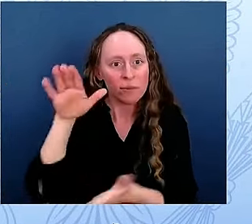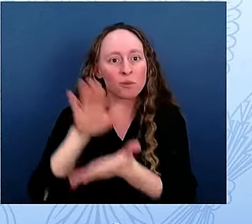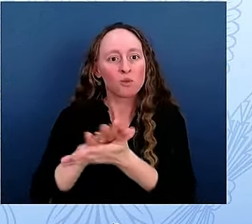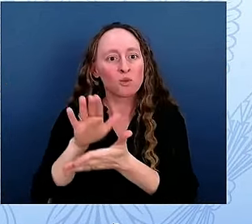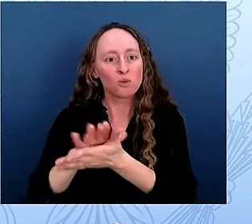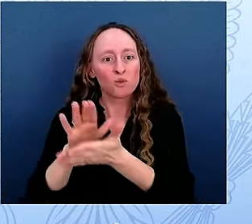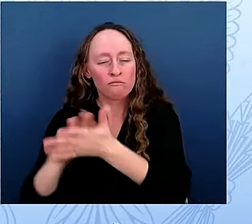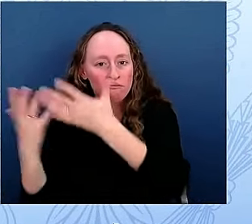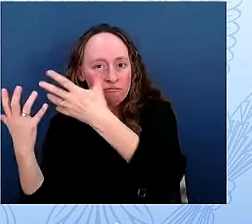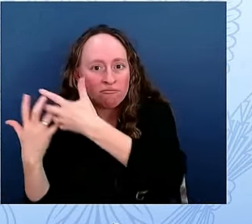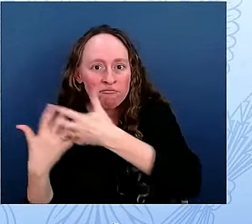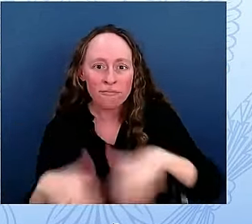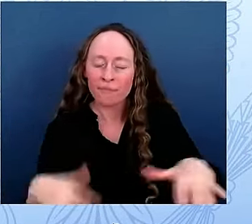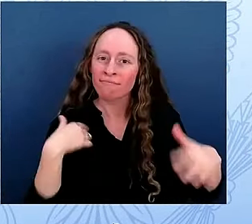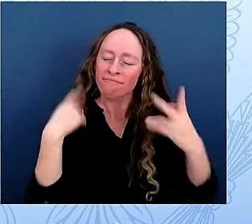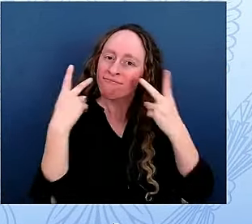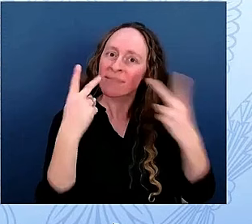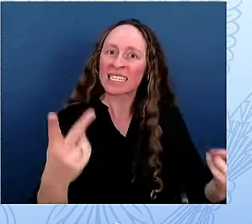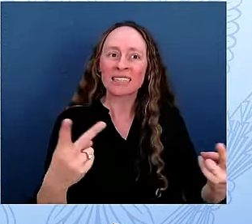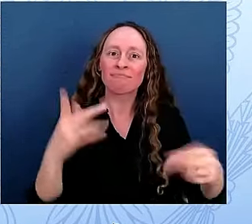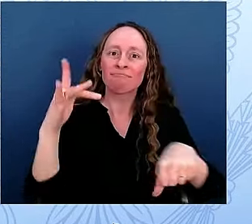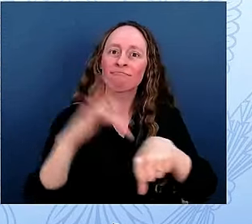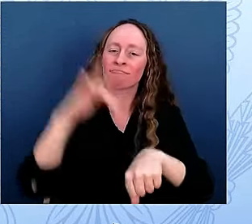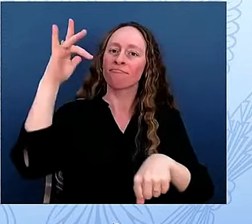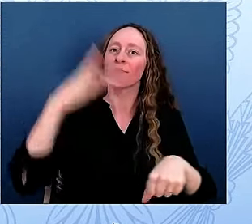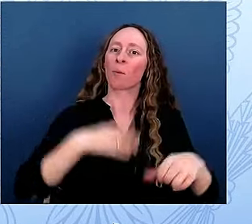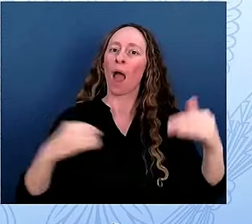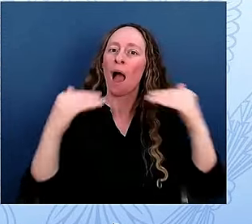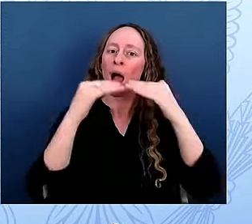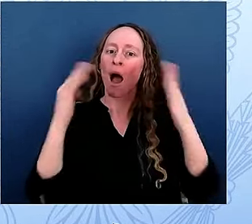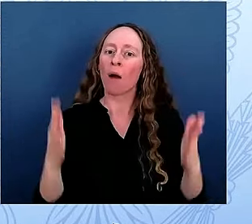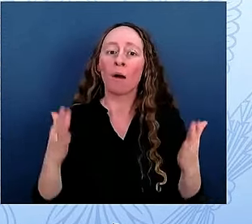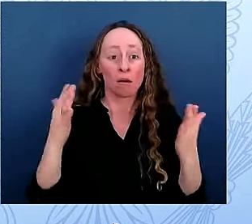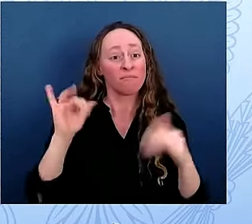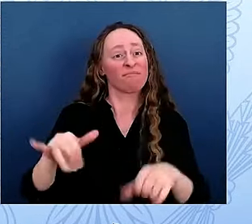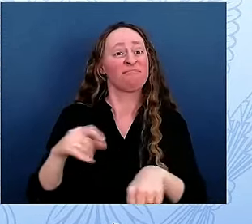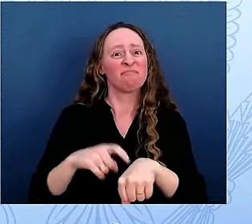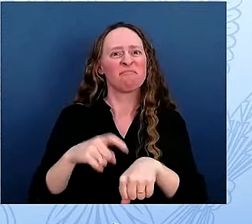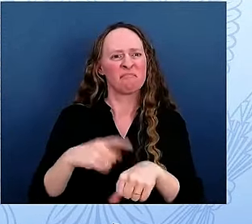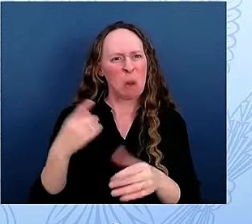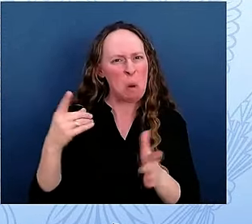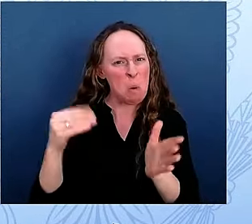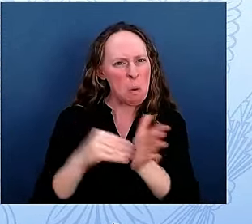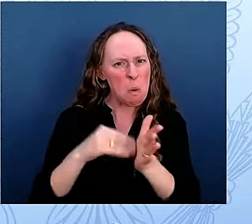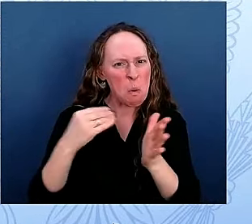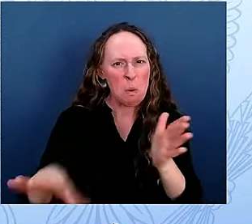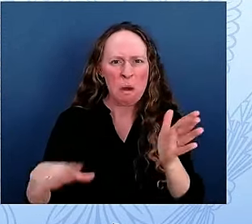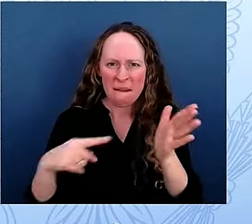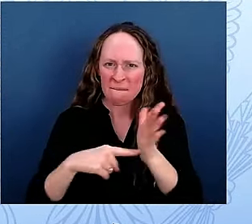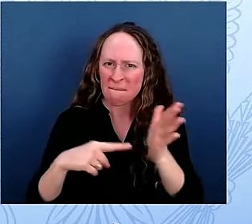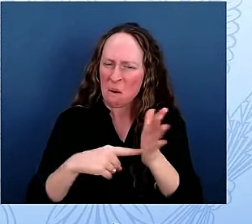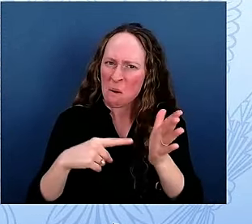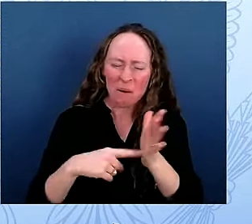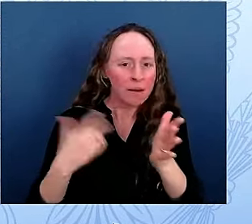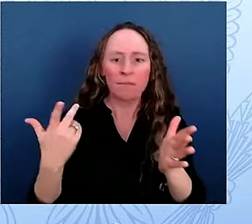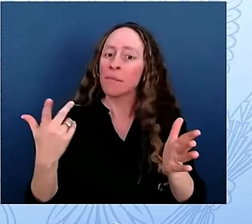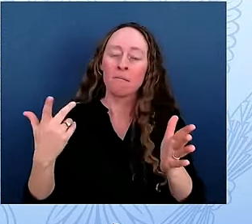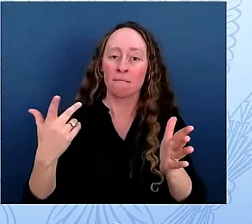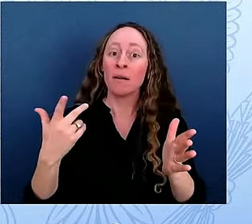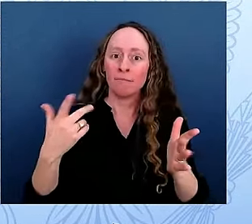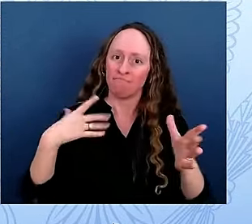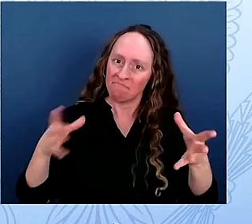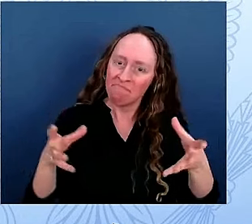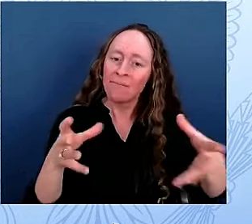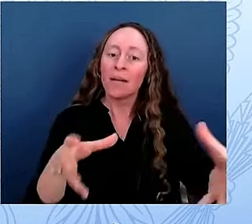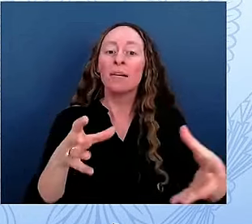students that looked like me. So when I moved to D.C. 15 years ago, I jumped at every opportunity to travel to the White House,